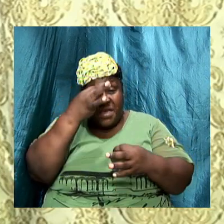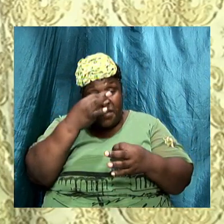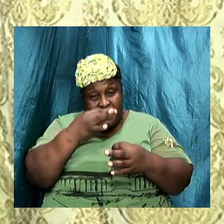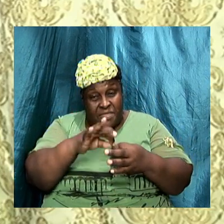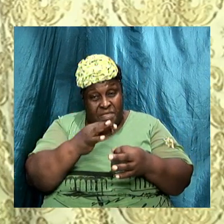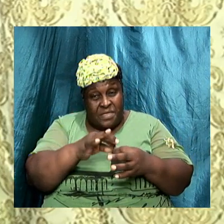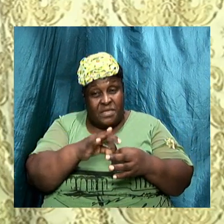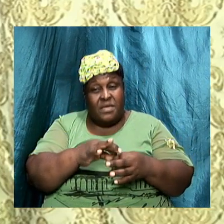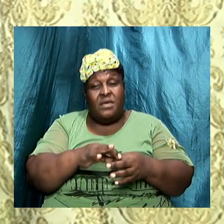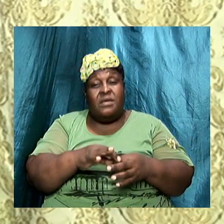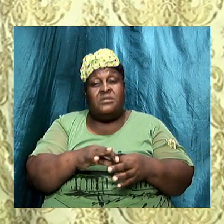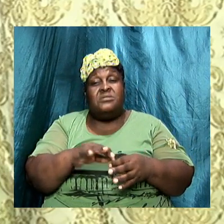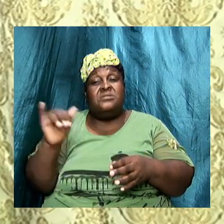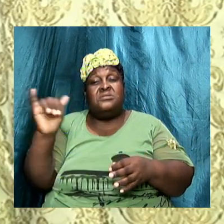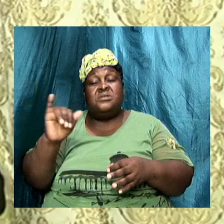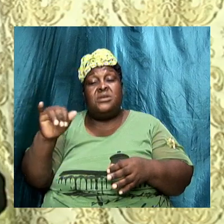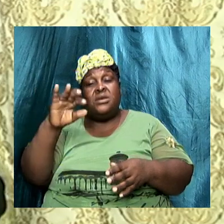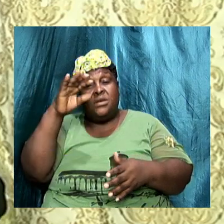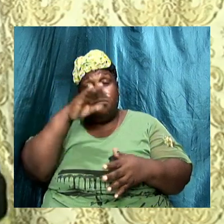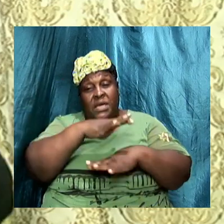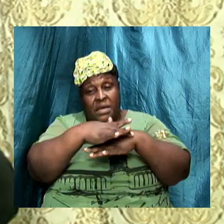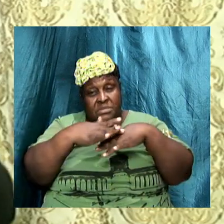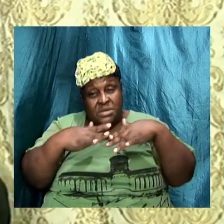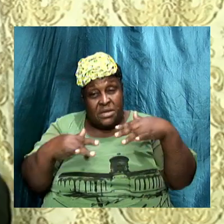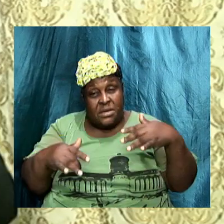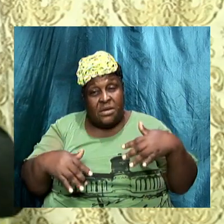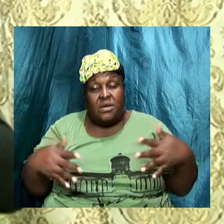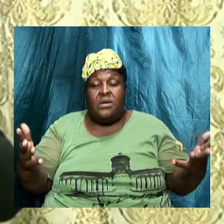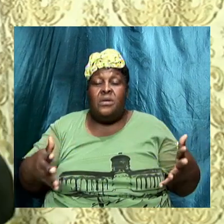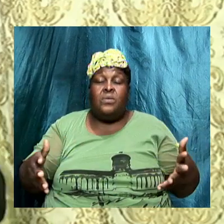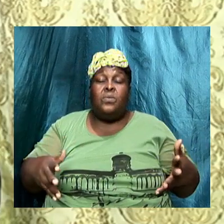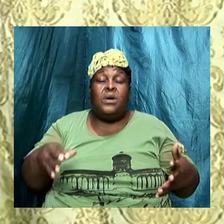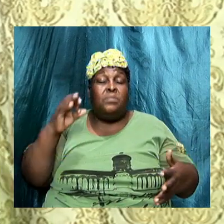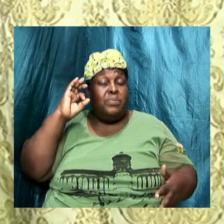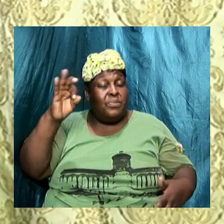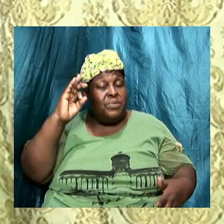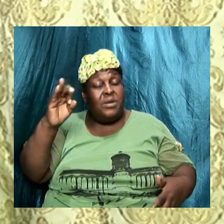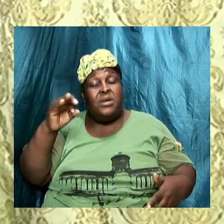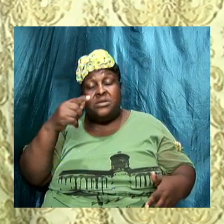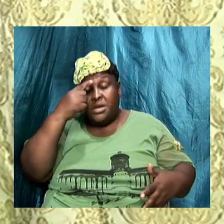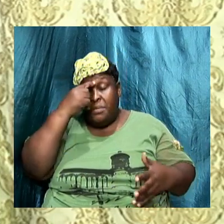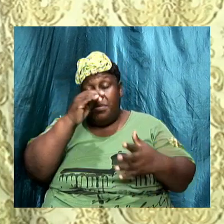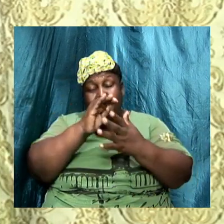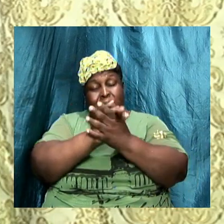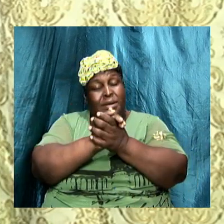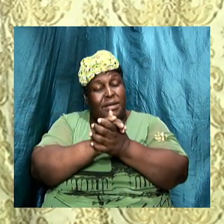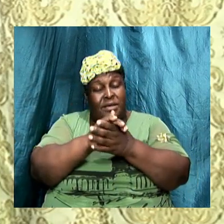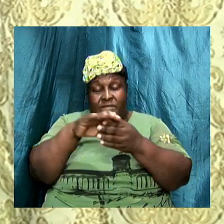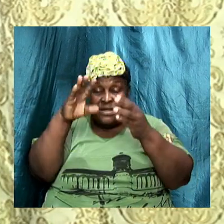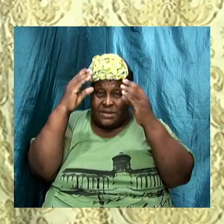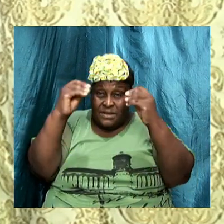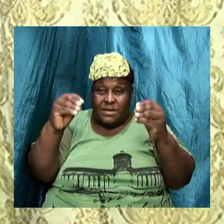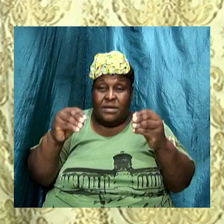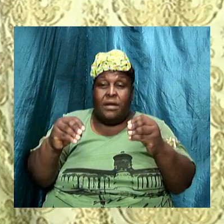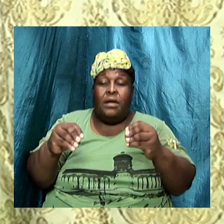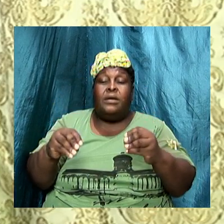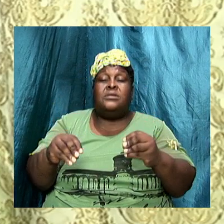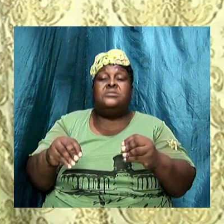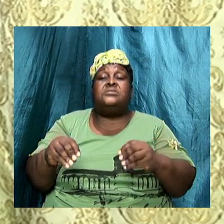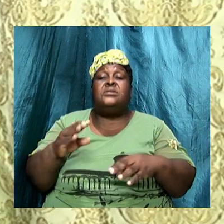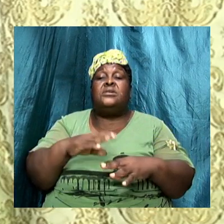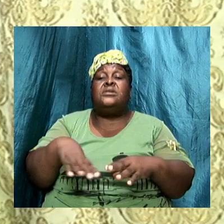also vain so so what we preach and what we teach and what we believe is hinged upon the resurrection of Jesus Christ